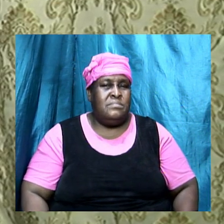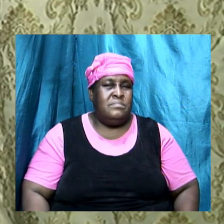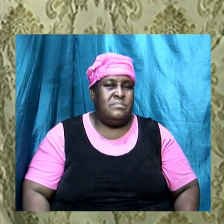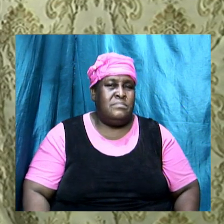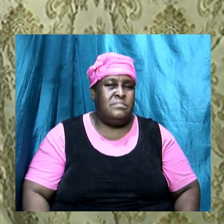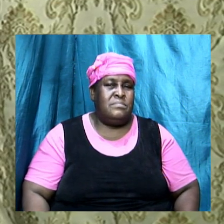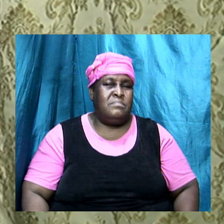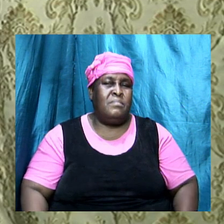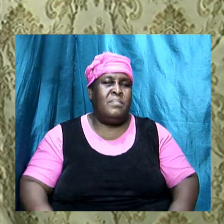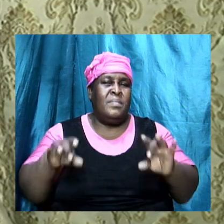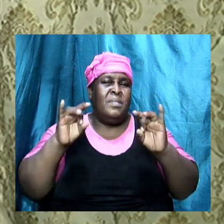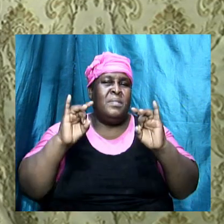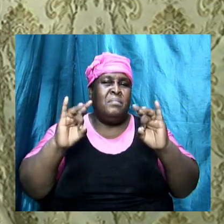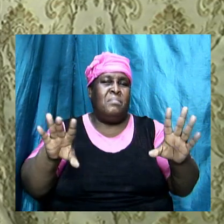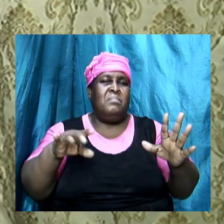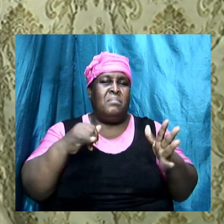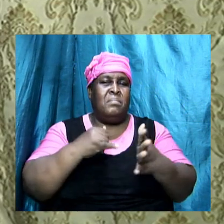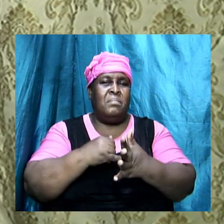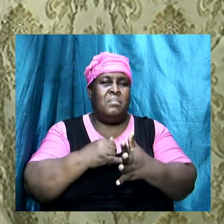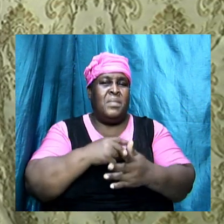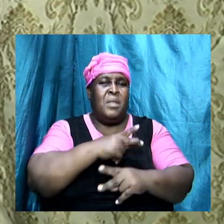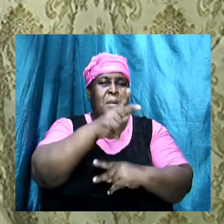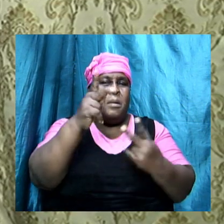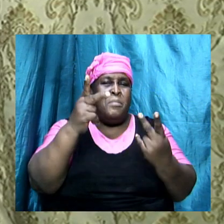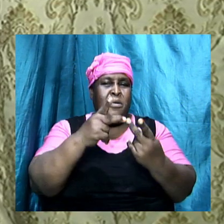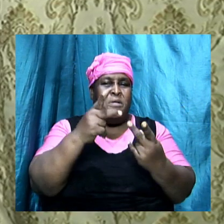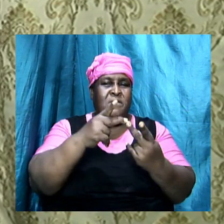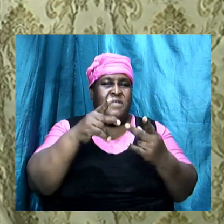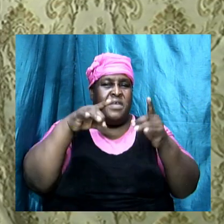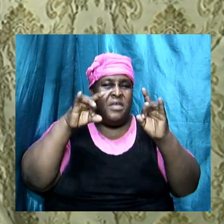I hate it with perfect hatred